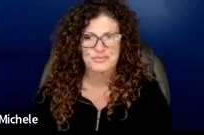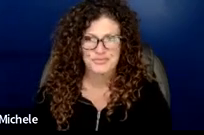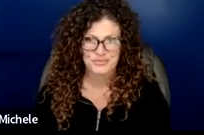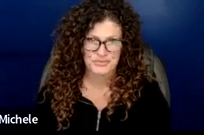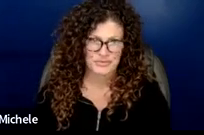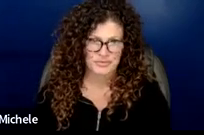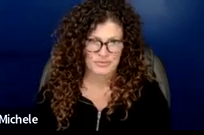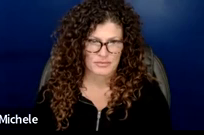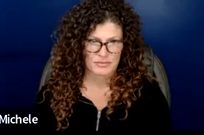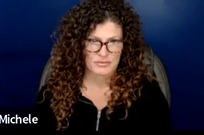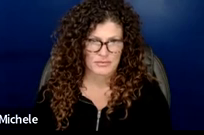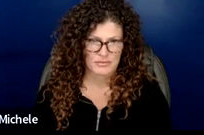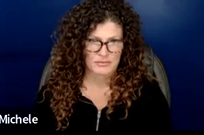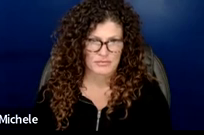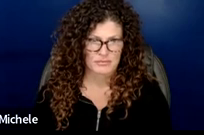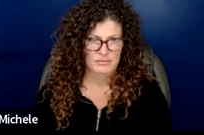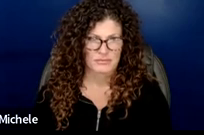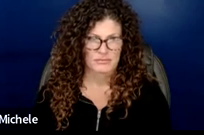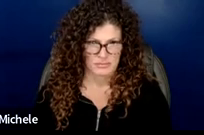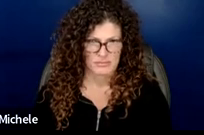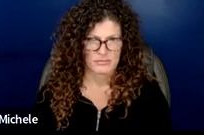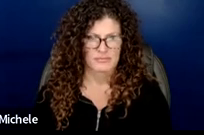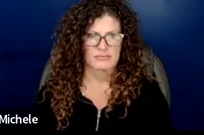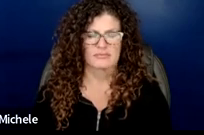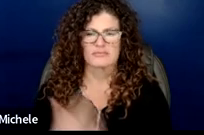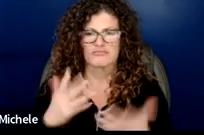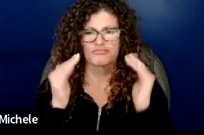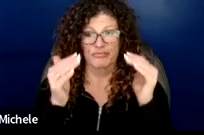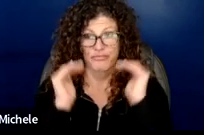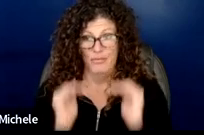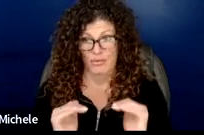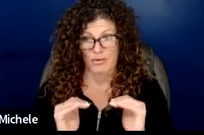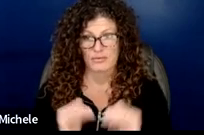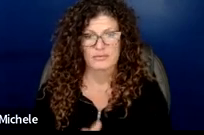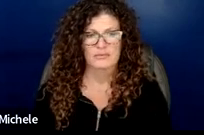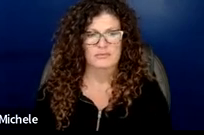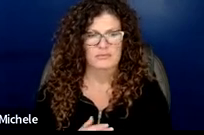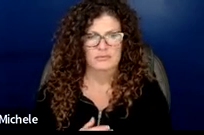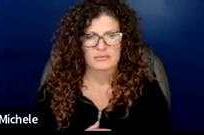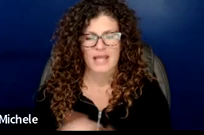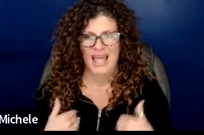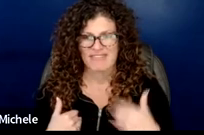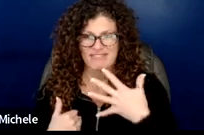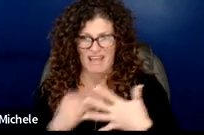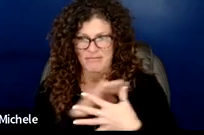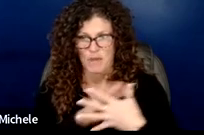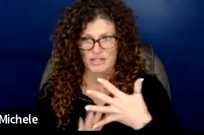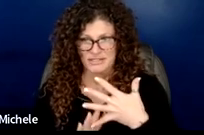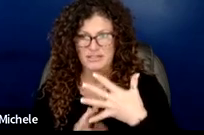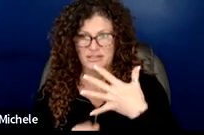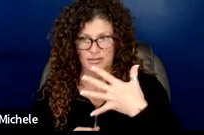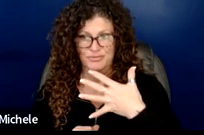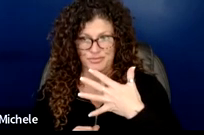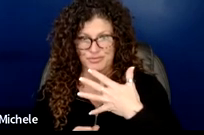okay all right so the next portion of our job description um is in five parts well hang on yes it's in five